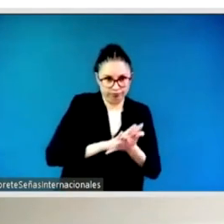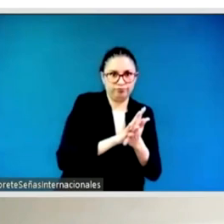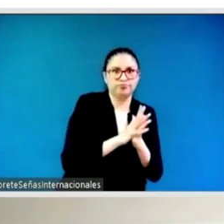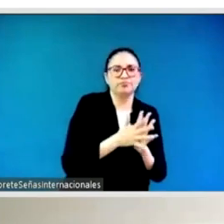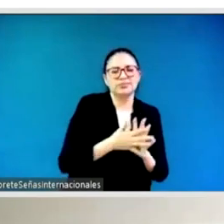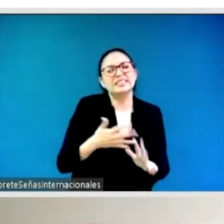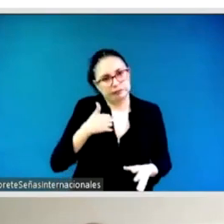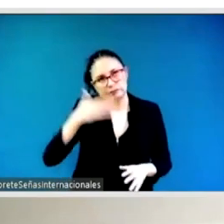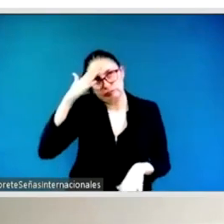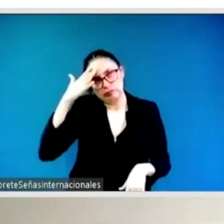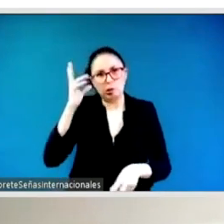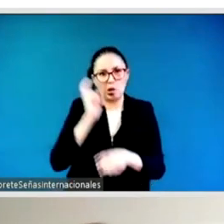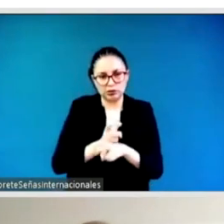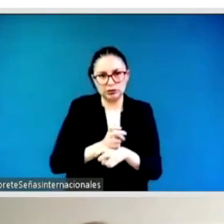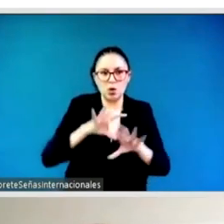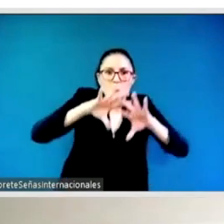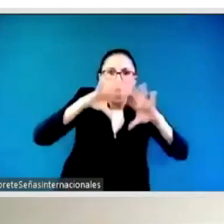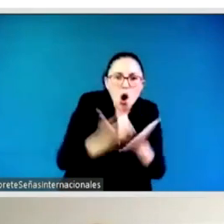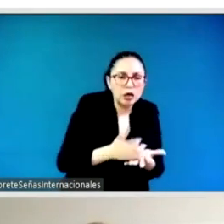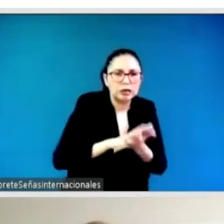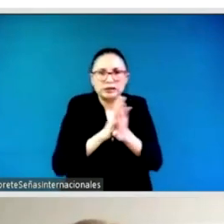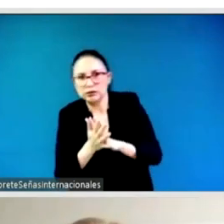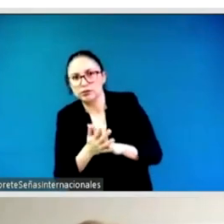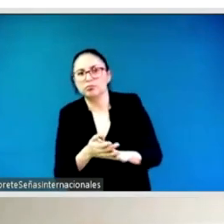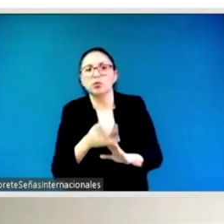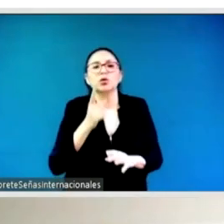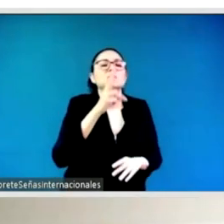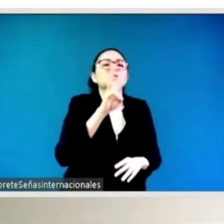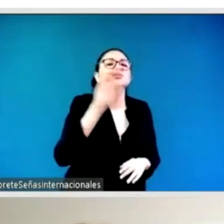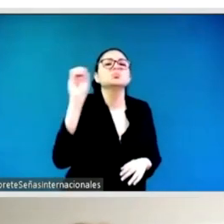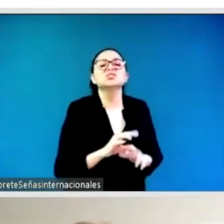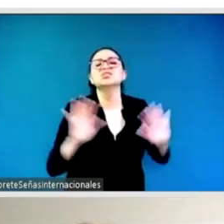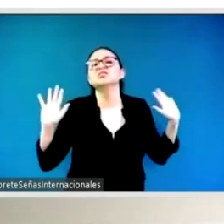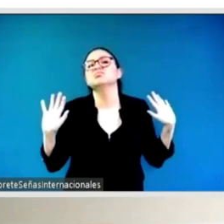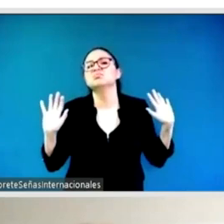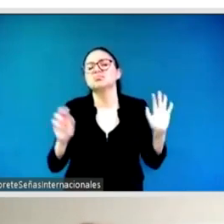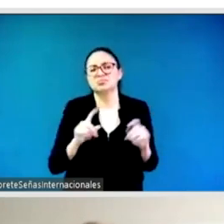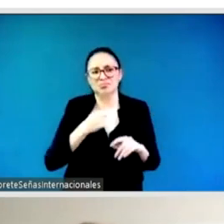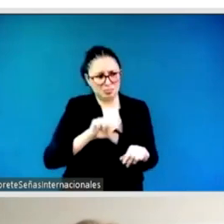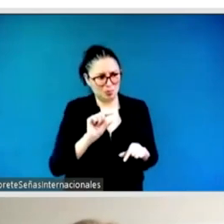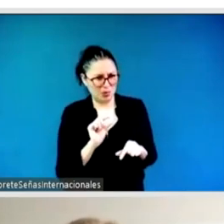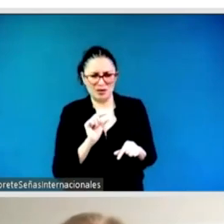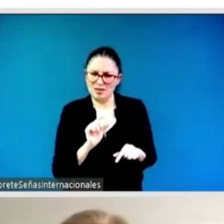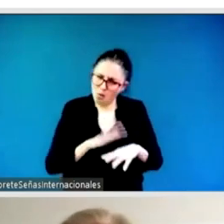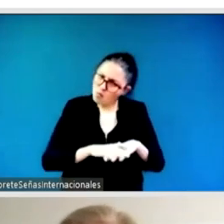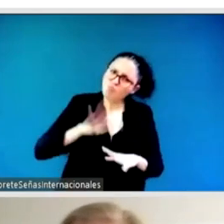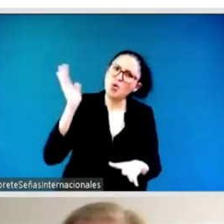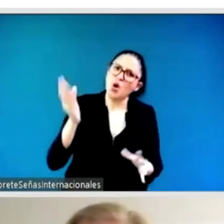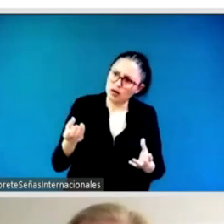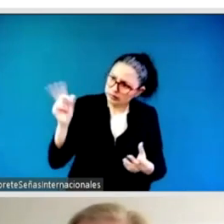threshold and we need as women and as feminists to be much more supportive of each other and it isn't always happening